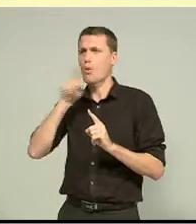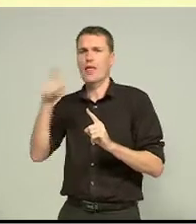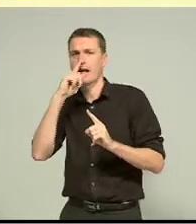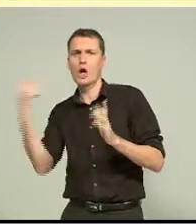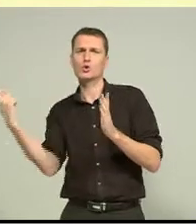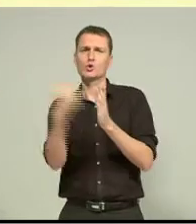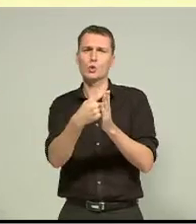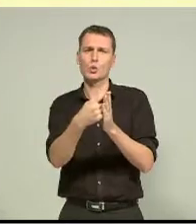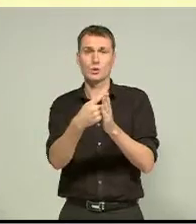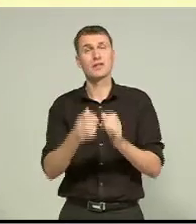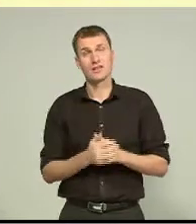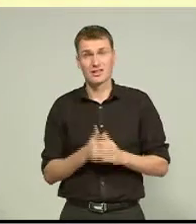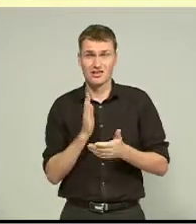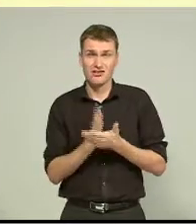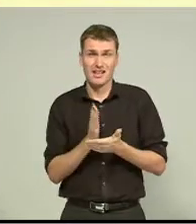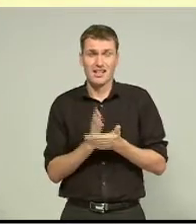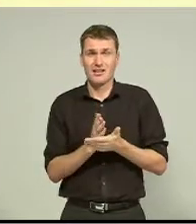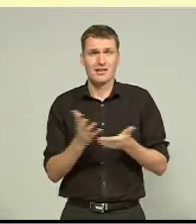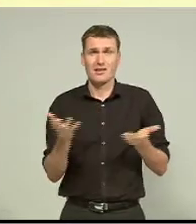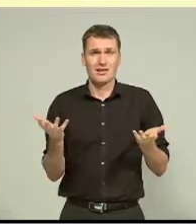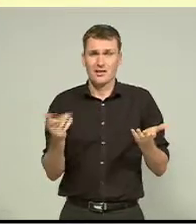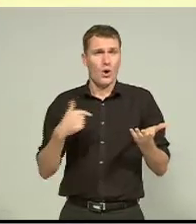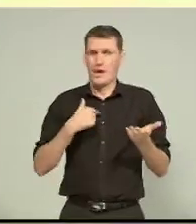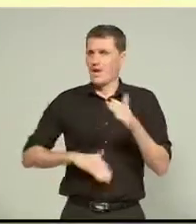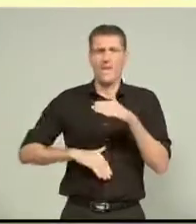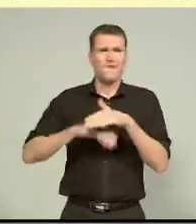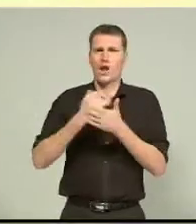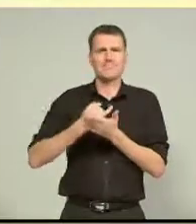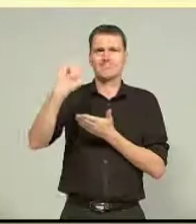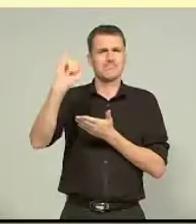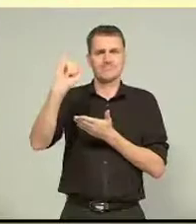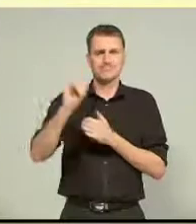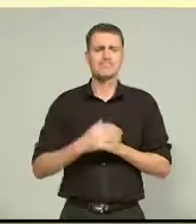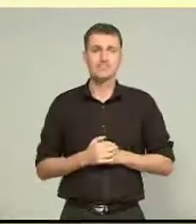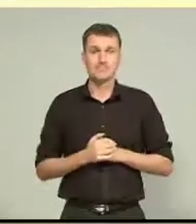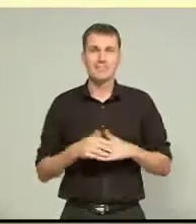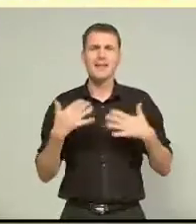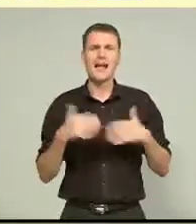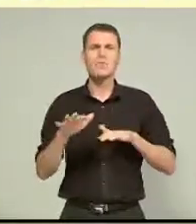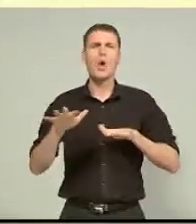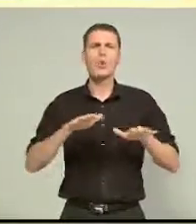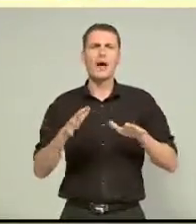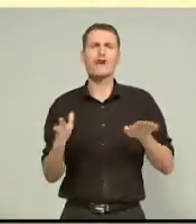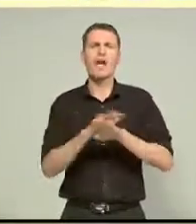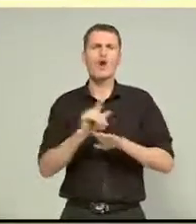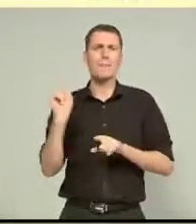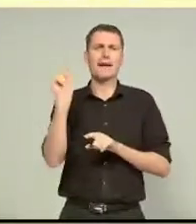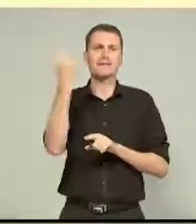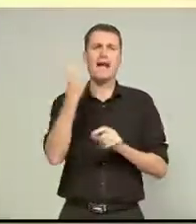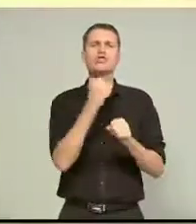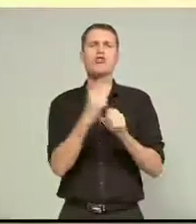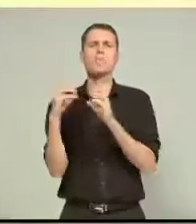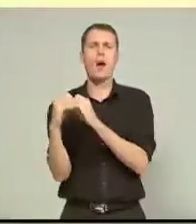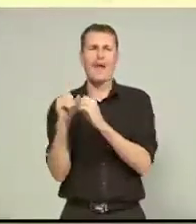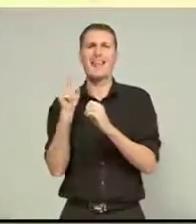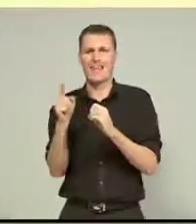just a notion that we totally reject. Canterbury earthquake recovery minister Jerry Brownlee has also chimed in.